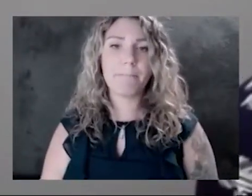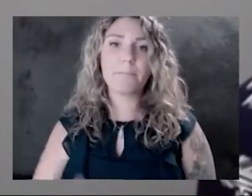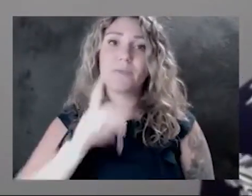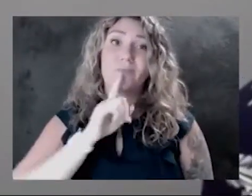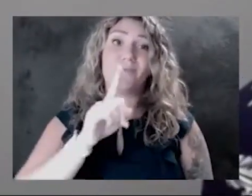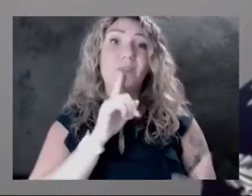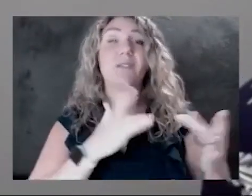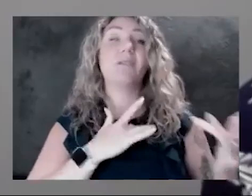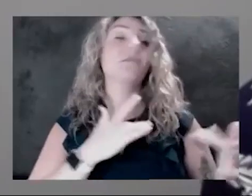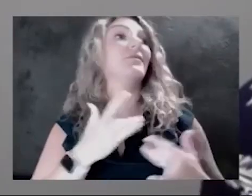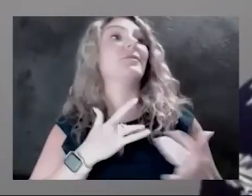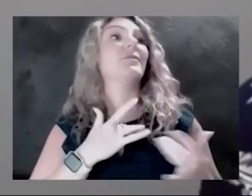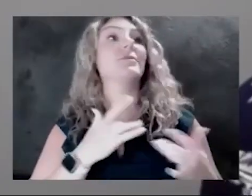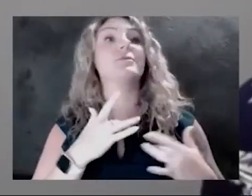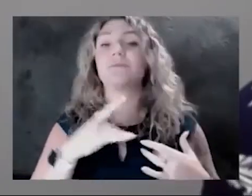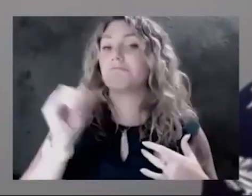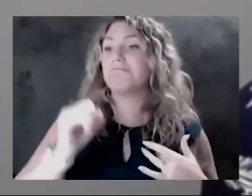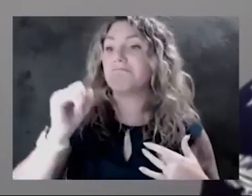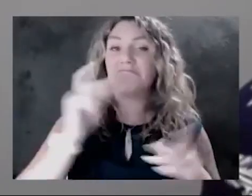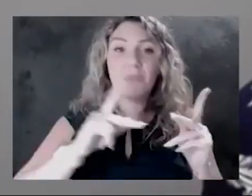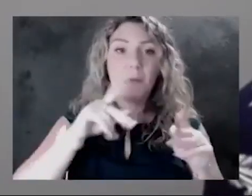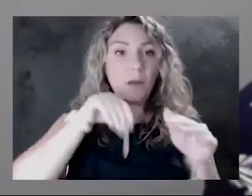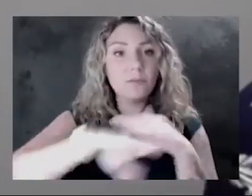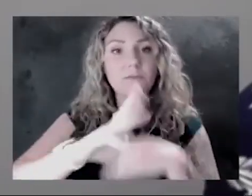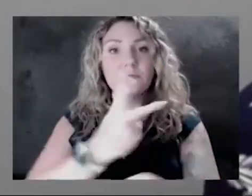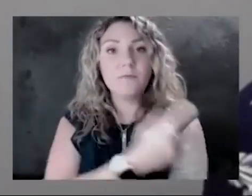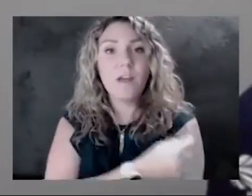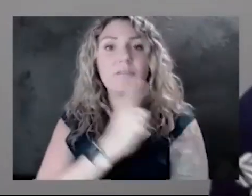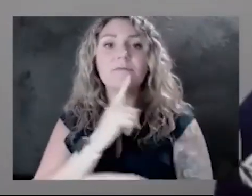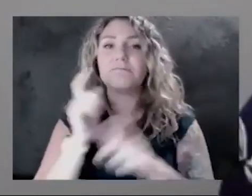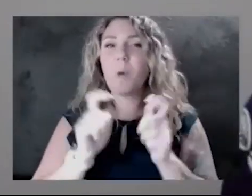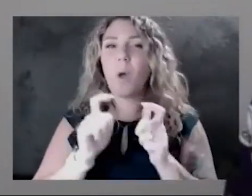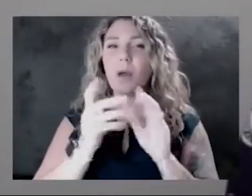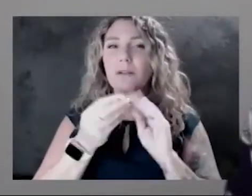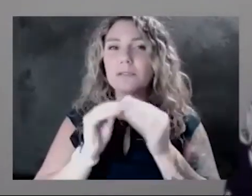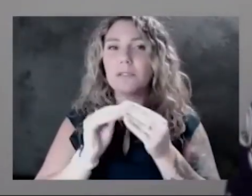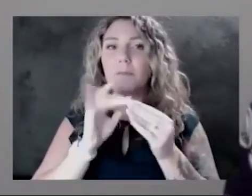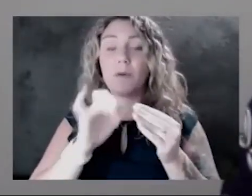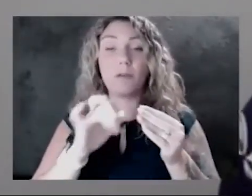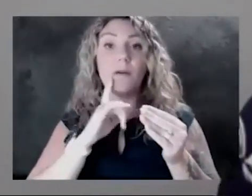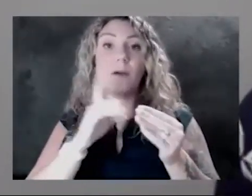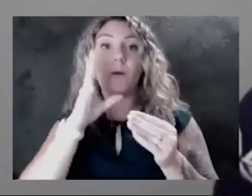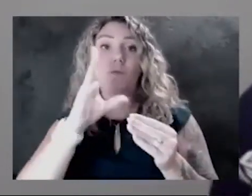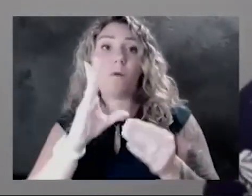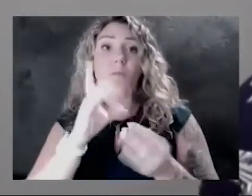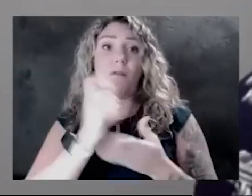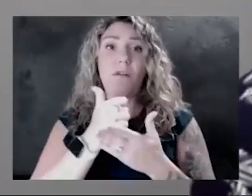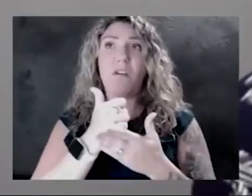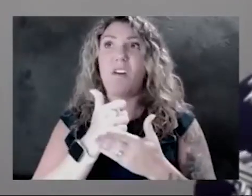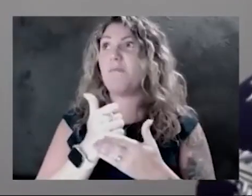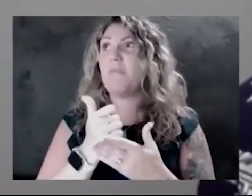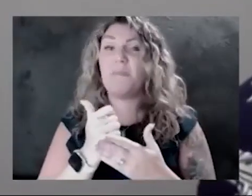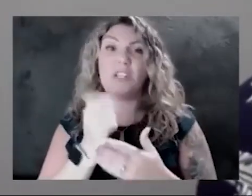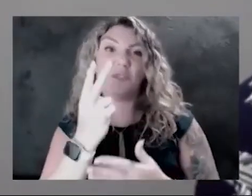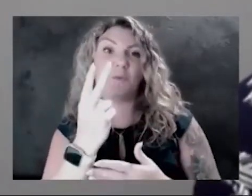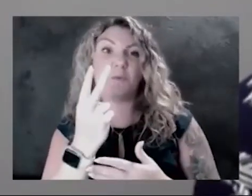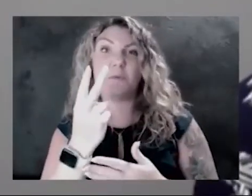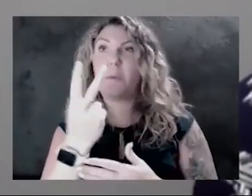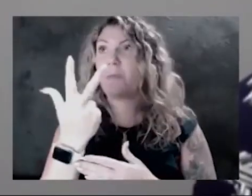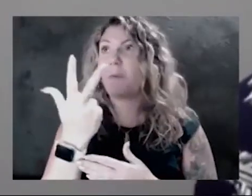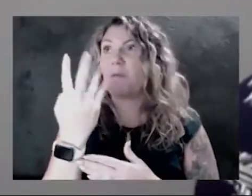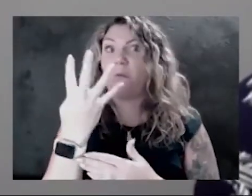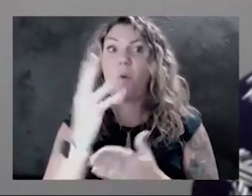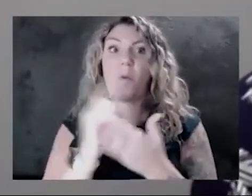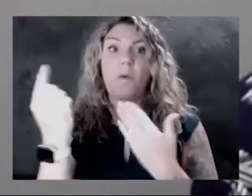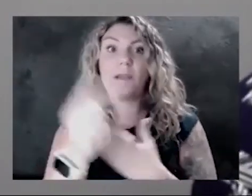though people are coming in to be vaccinated in small numbers, that pays off in two to four weeks when they reach that immune response from that